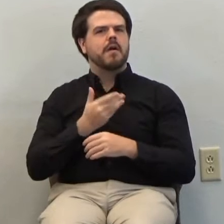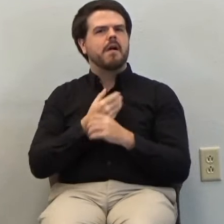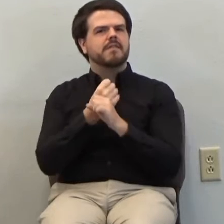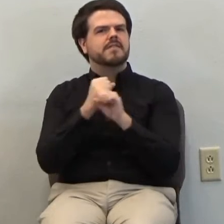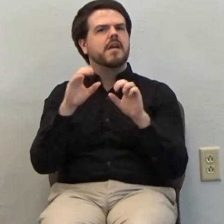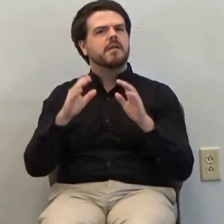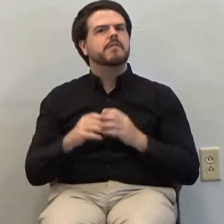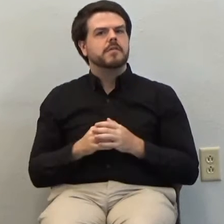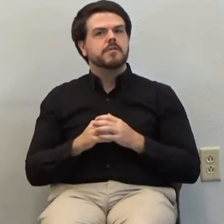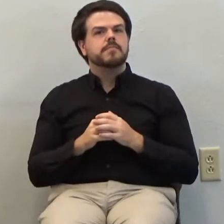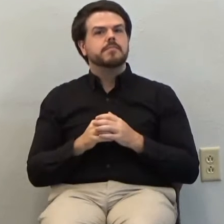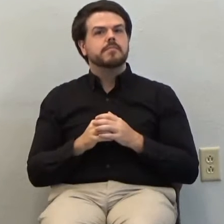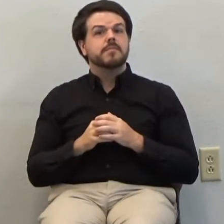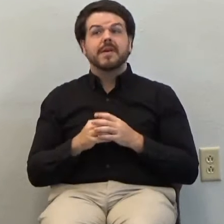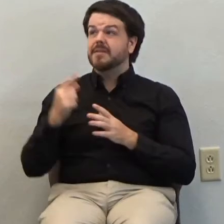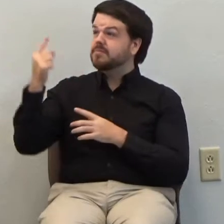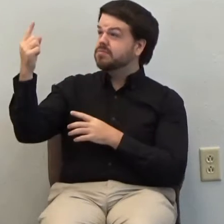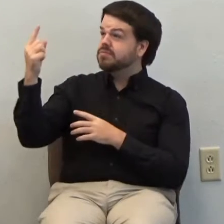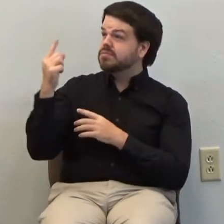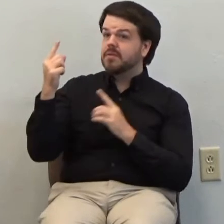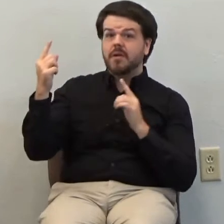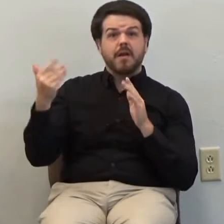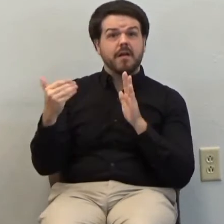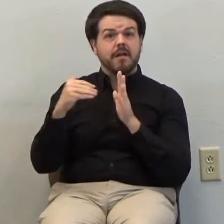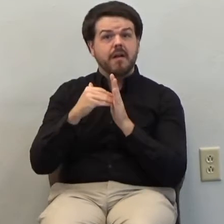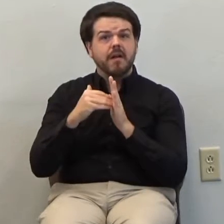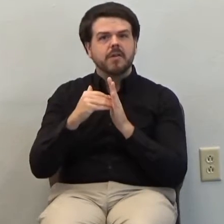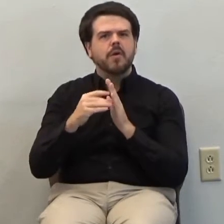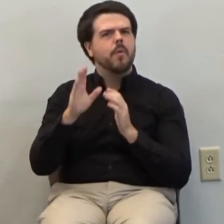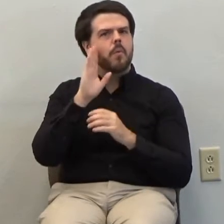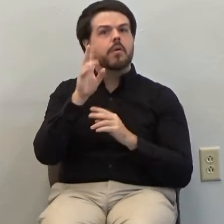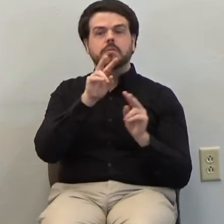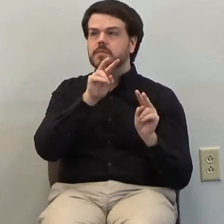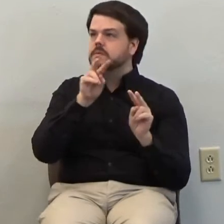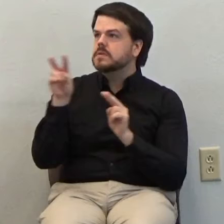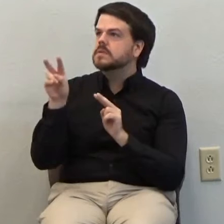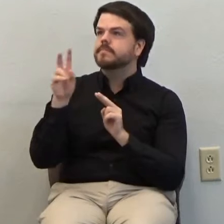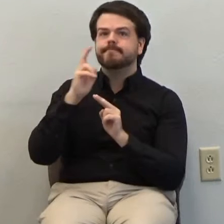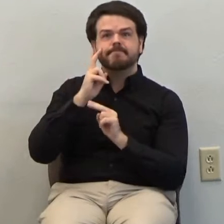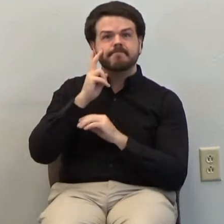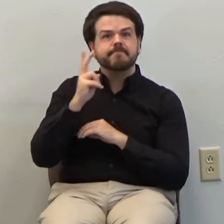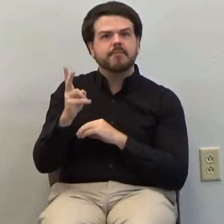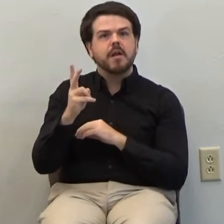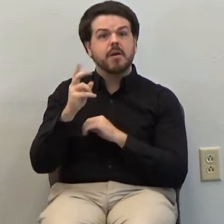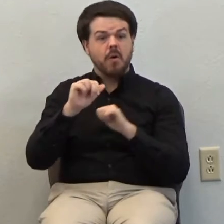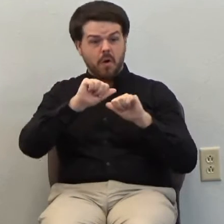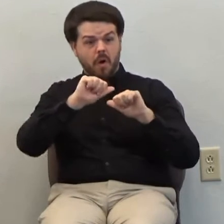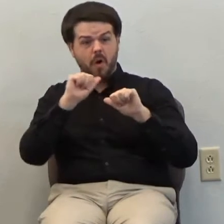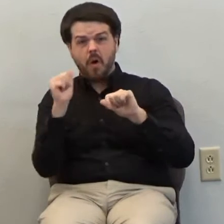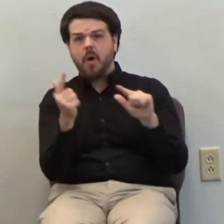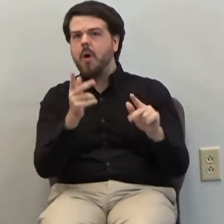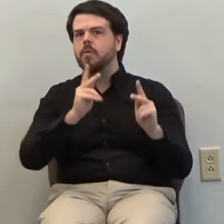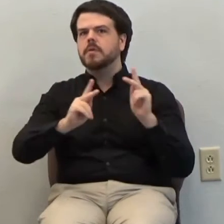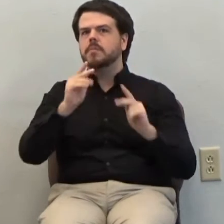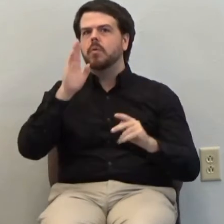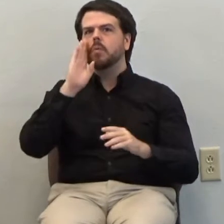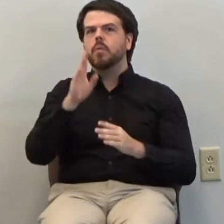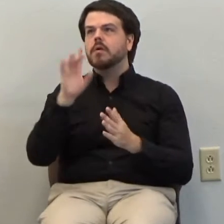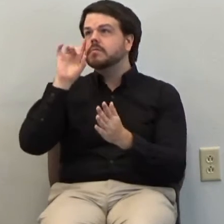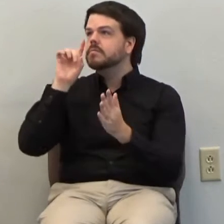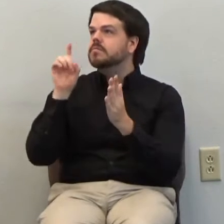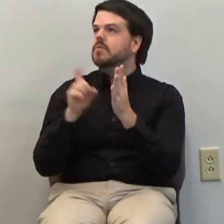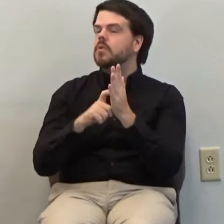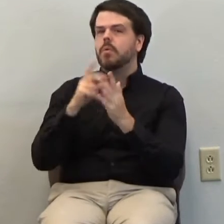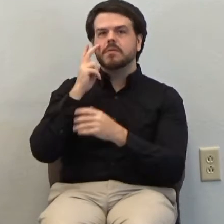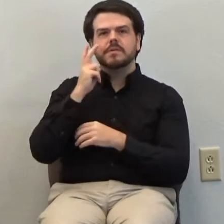see His glory. It will be seen publicly and acknowledged by all when He returns to raise the